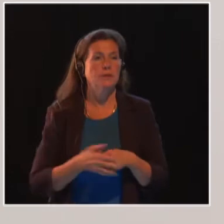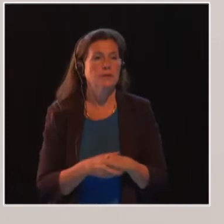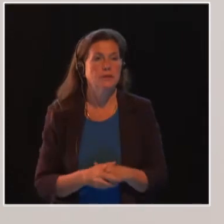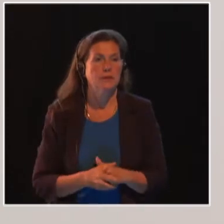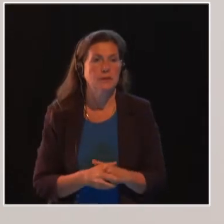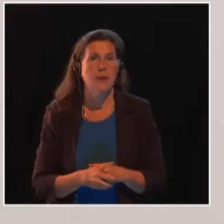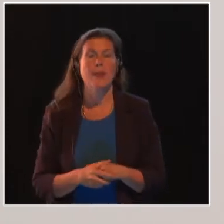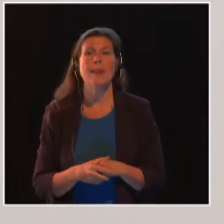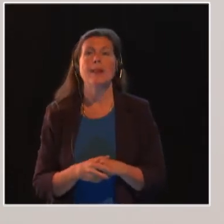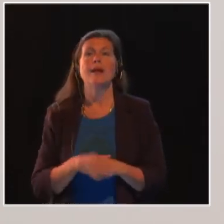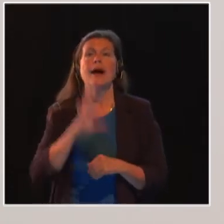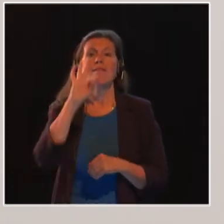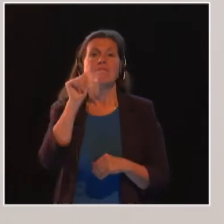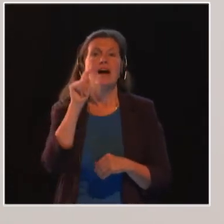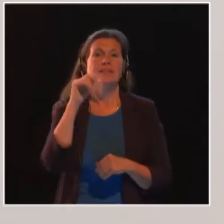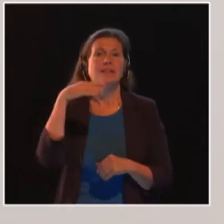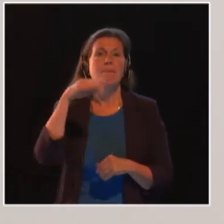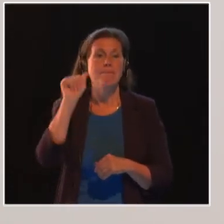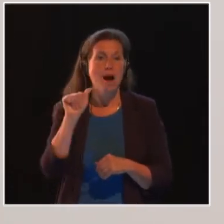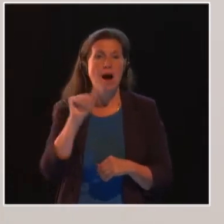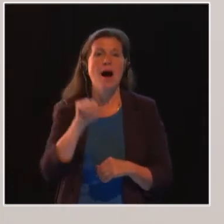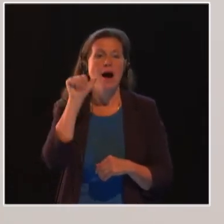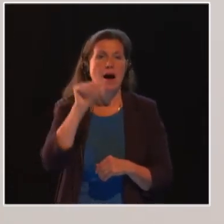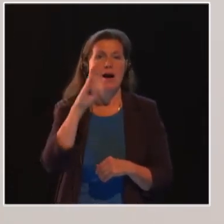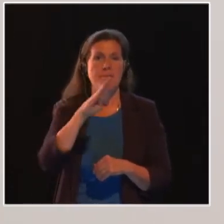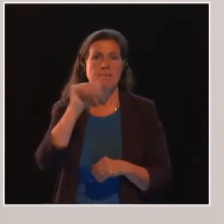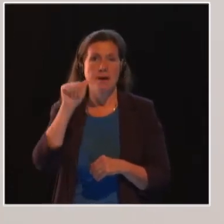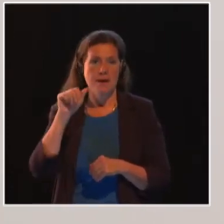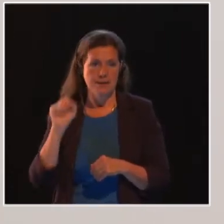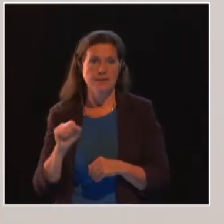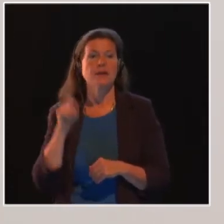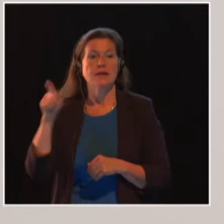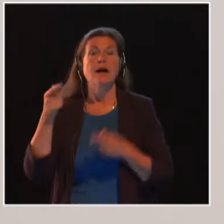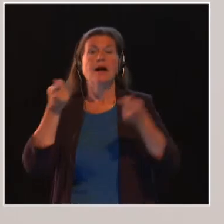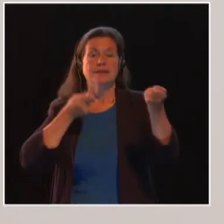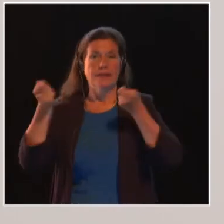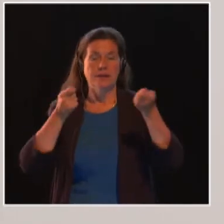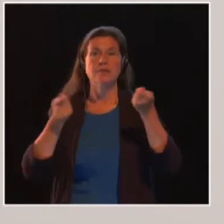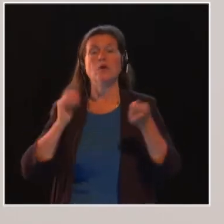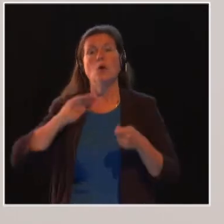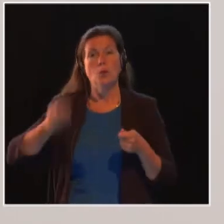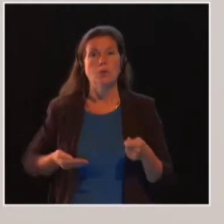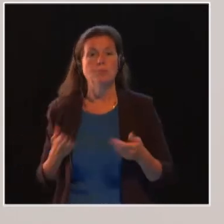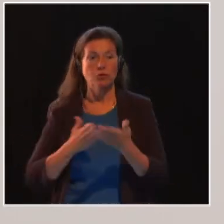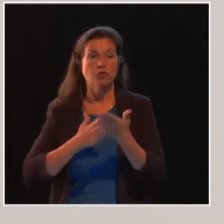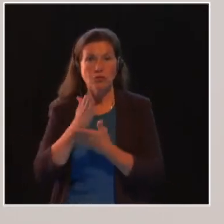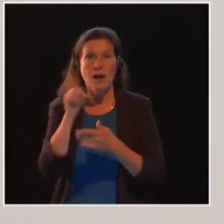Hakima Abbas, the Co-Executive Director of the Association for Women's Rights in Development.